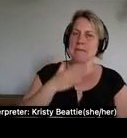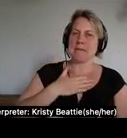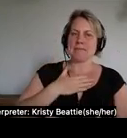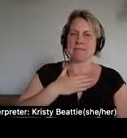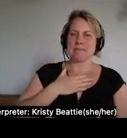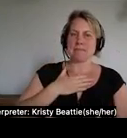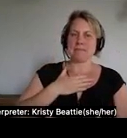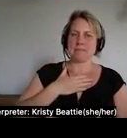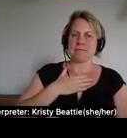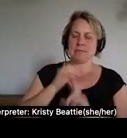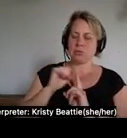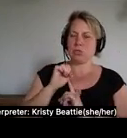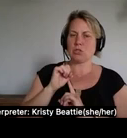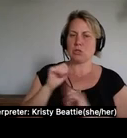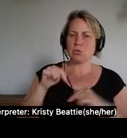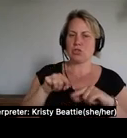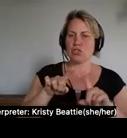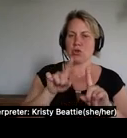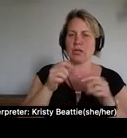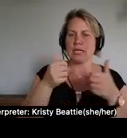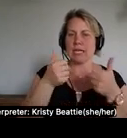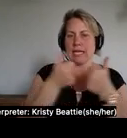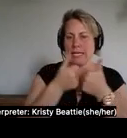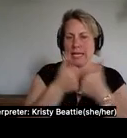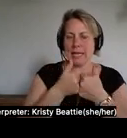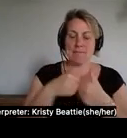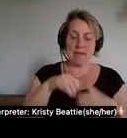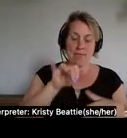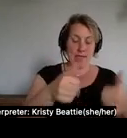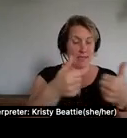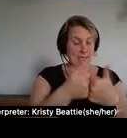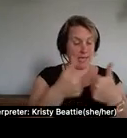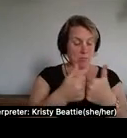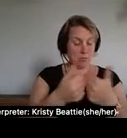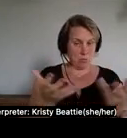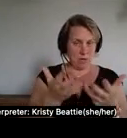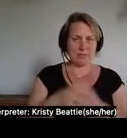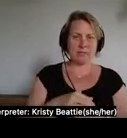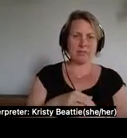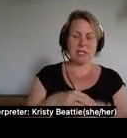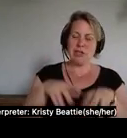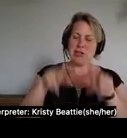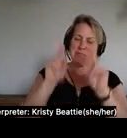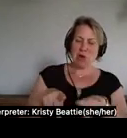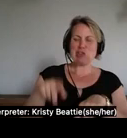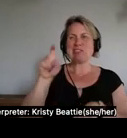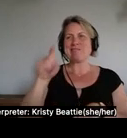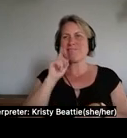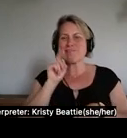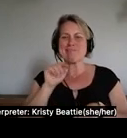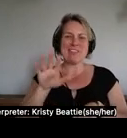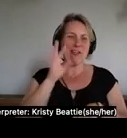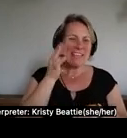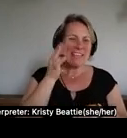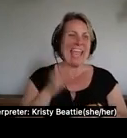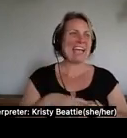and the game was that a person was to pretend that they were a cat and they'd go around and they